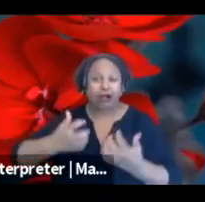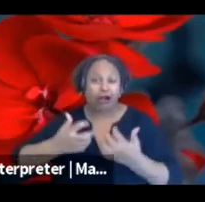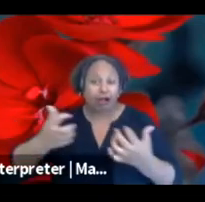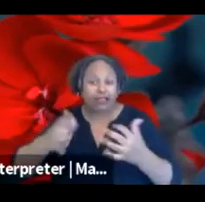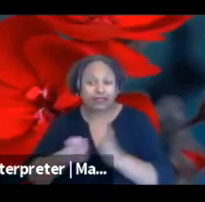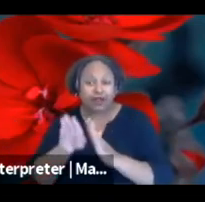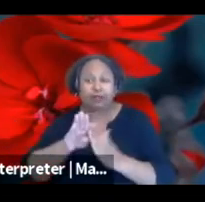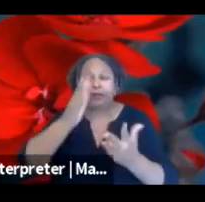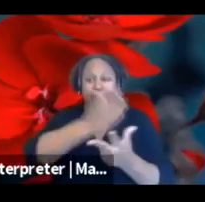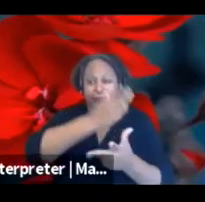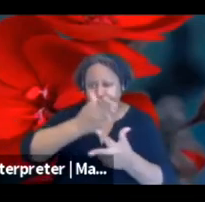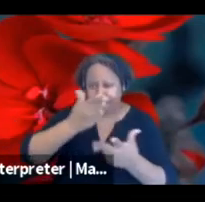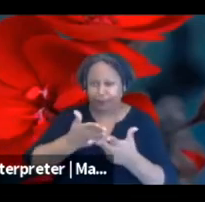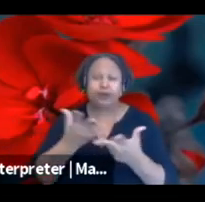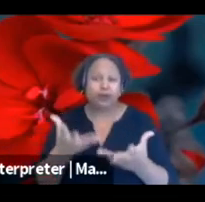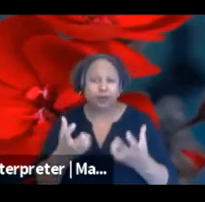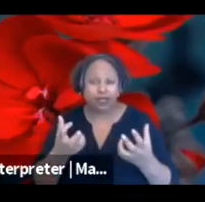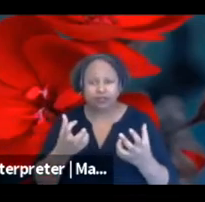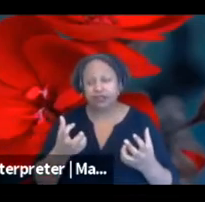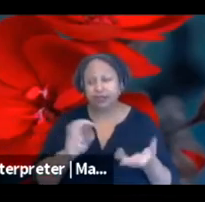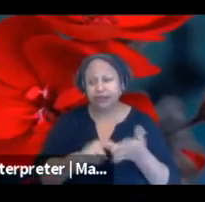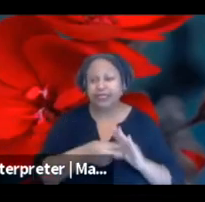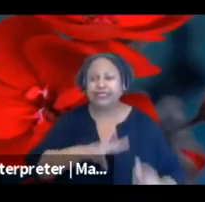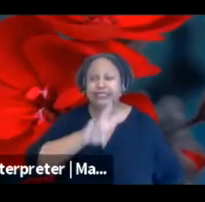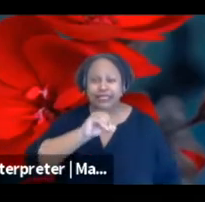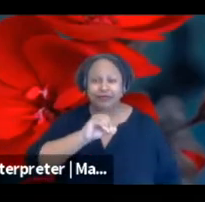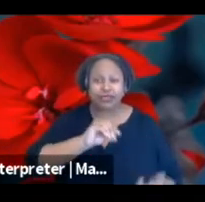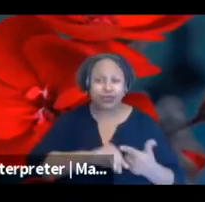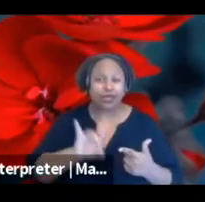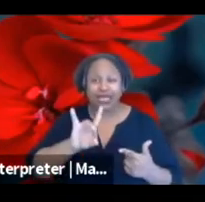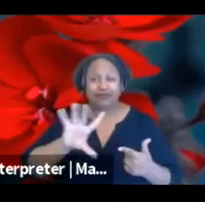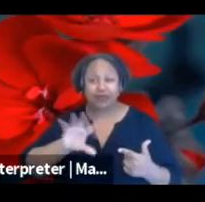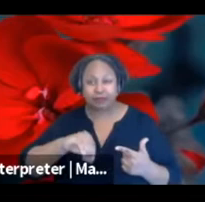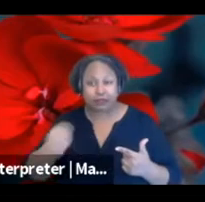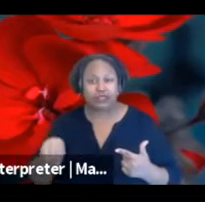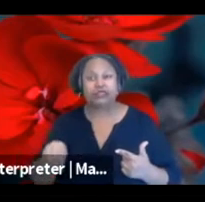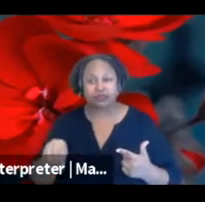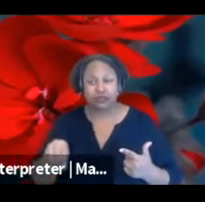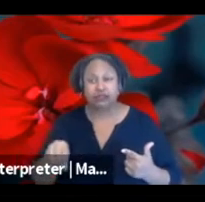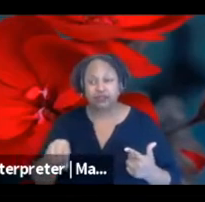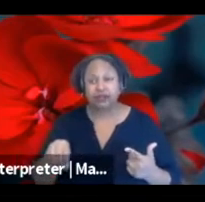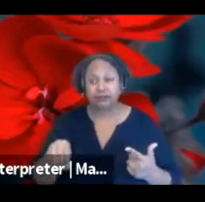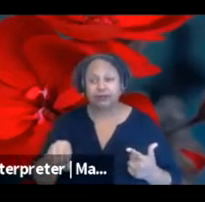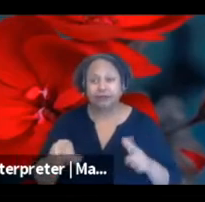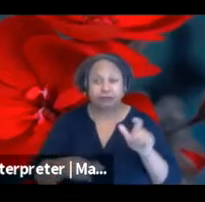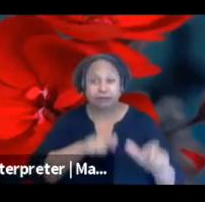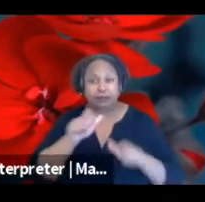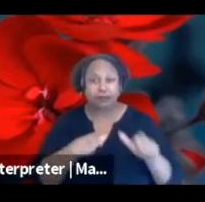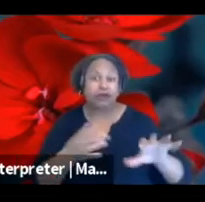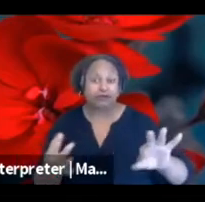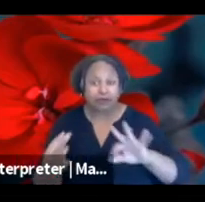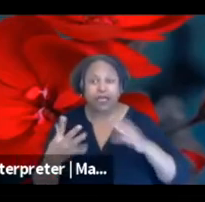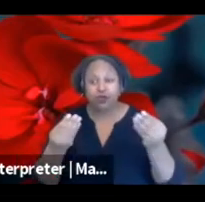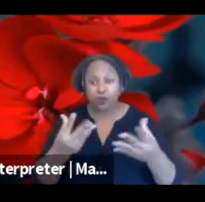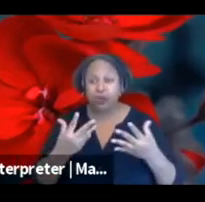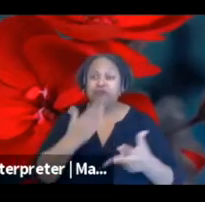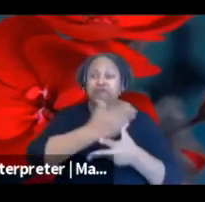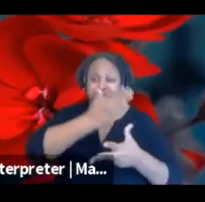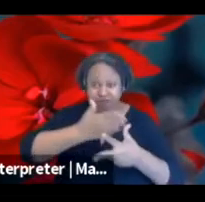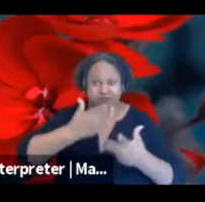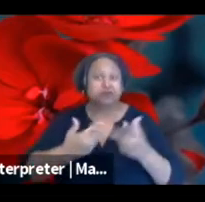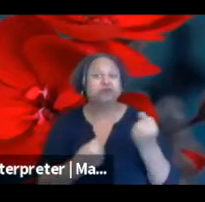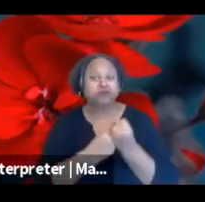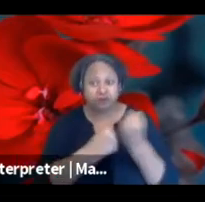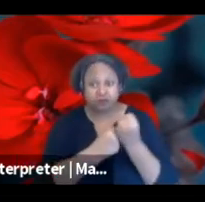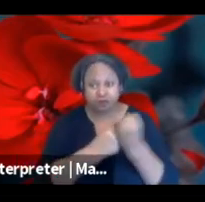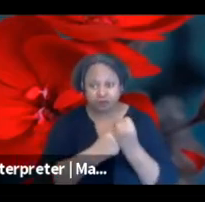anywhere between 70 to 85% of folks that we spoke to felt this way. So those were